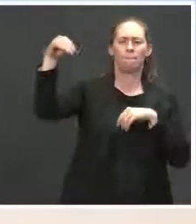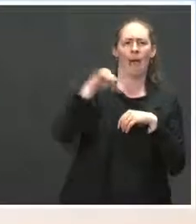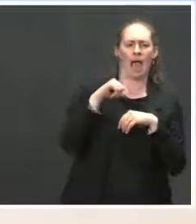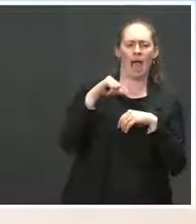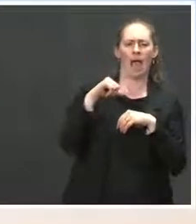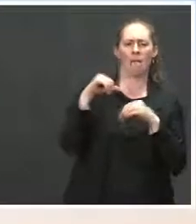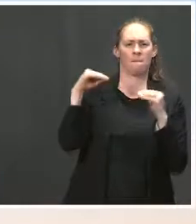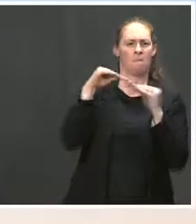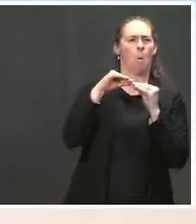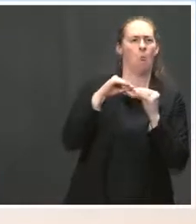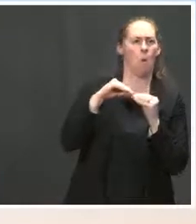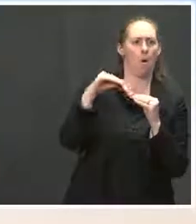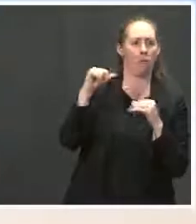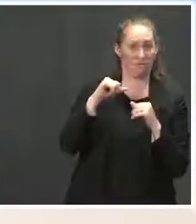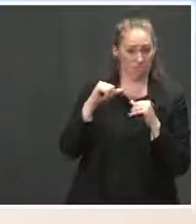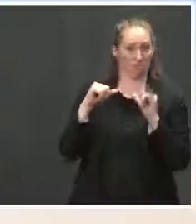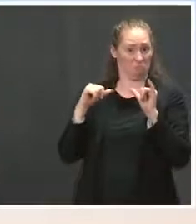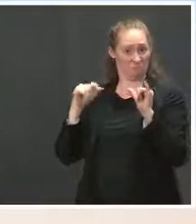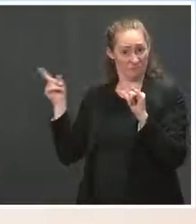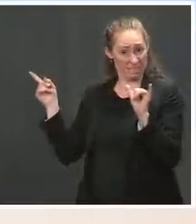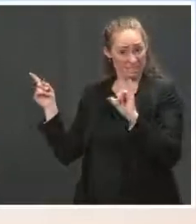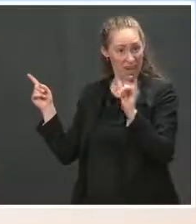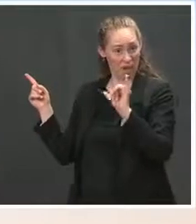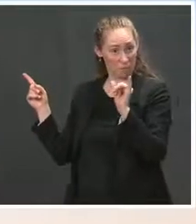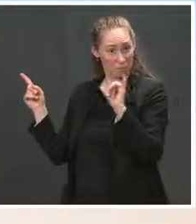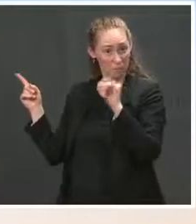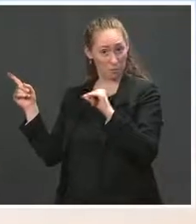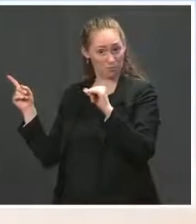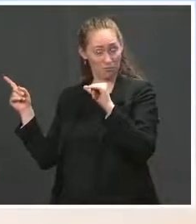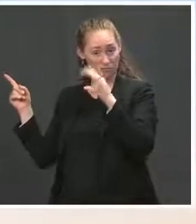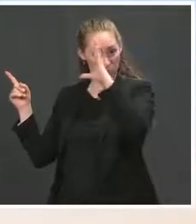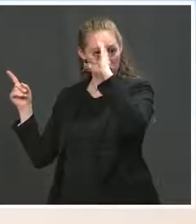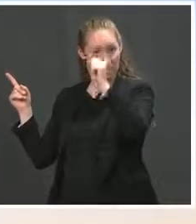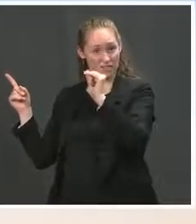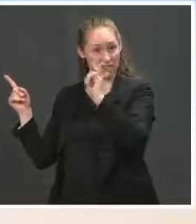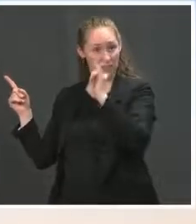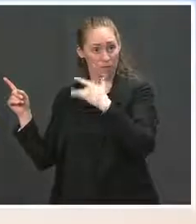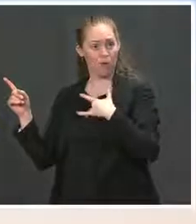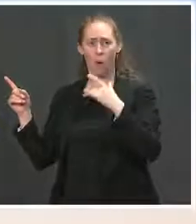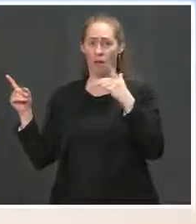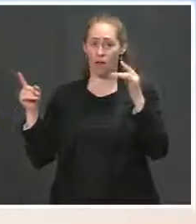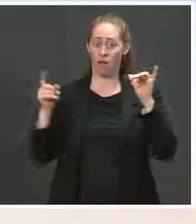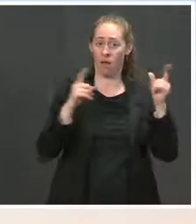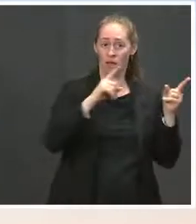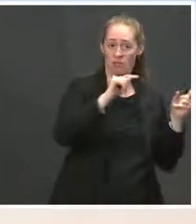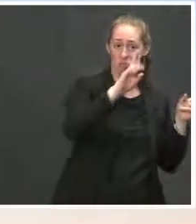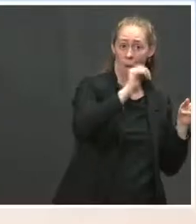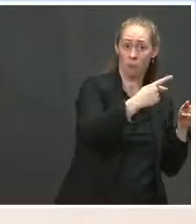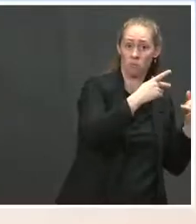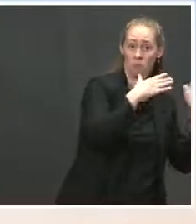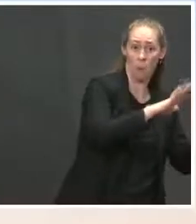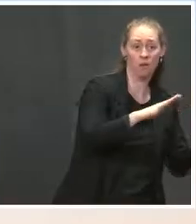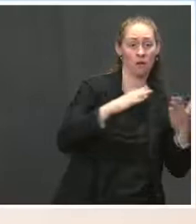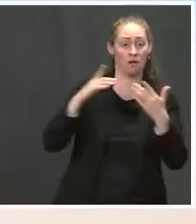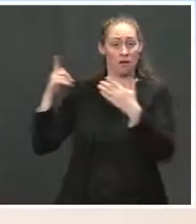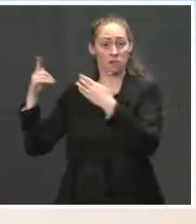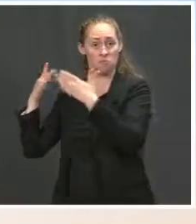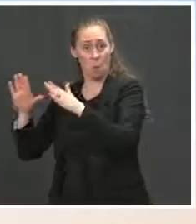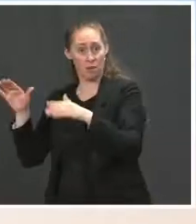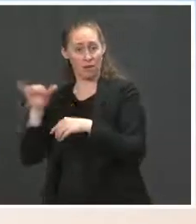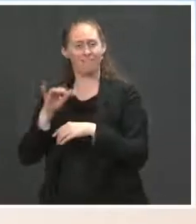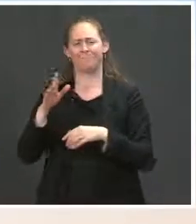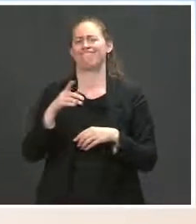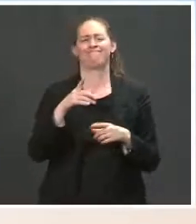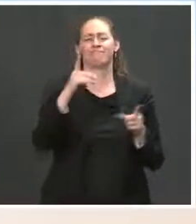for that? And are there elements of his approach that this administration will continue? Ms. I know he thought he invented that. But having worked in the Obama administration,